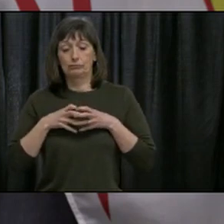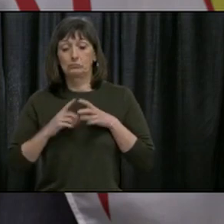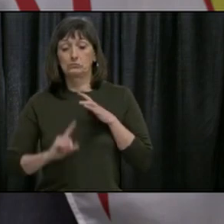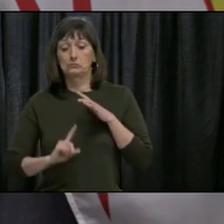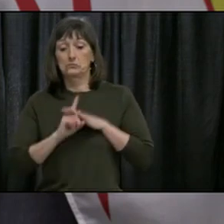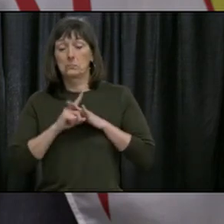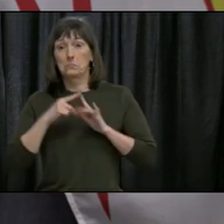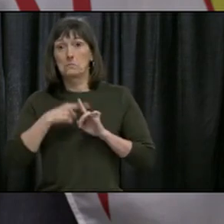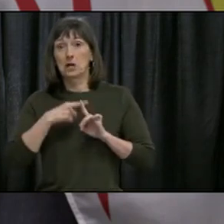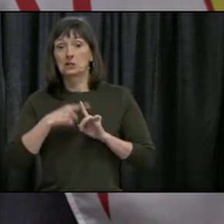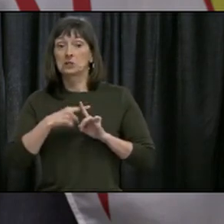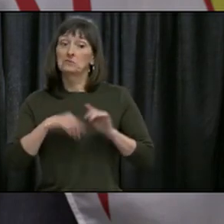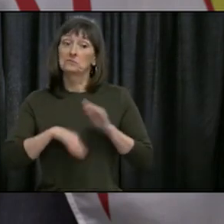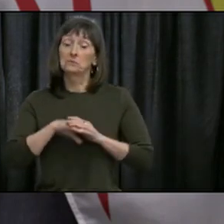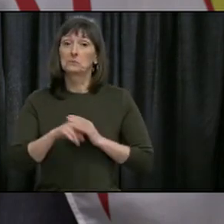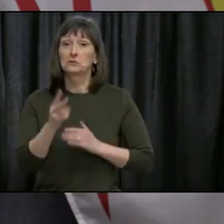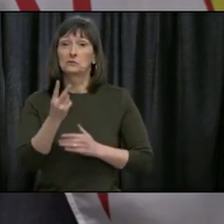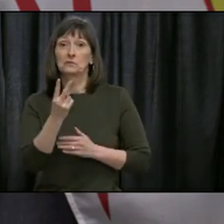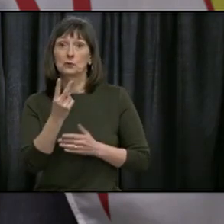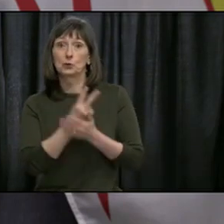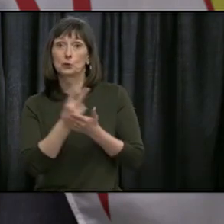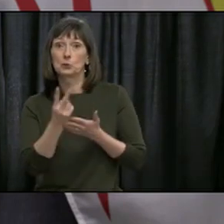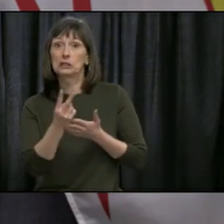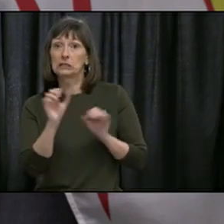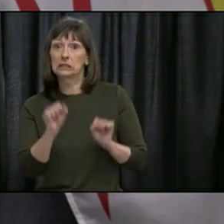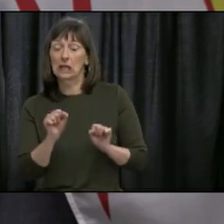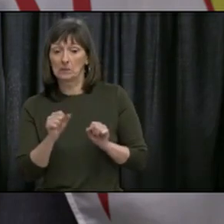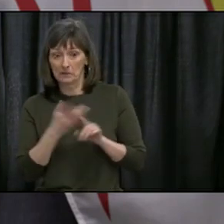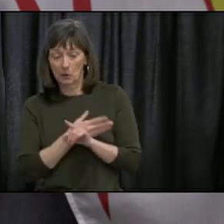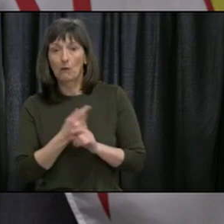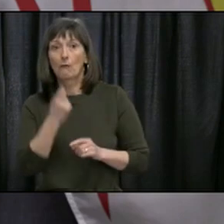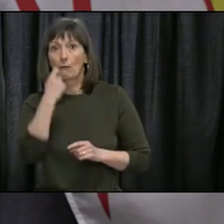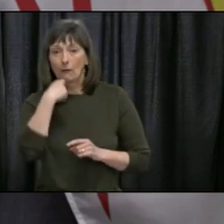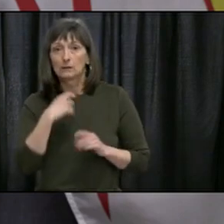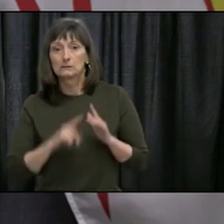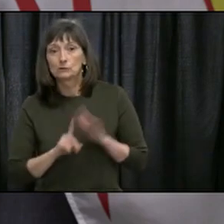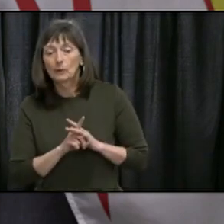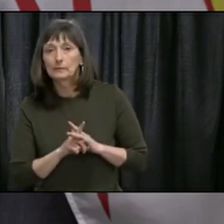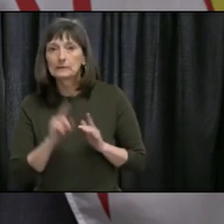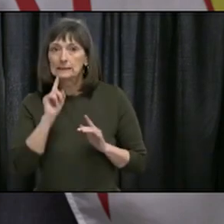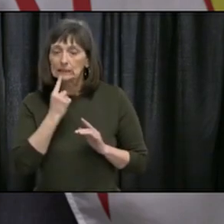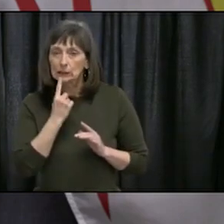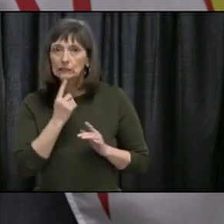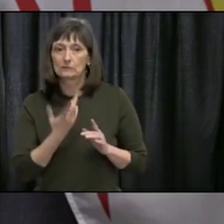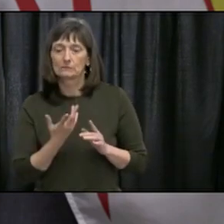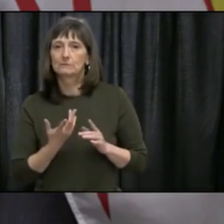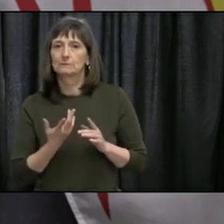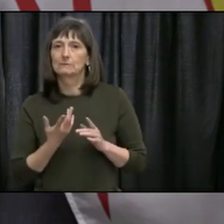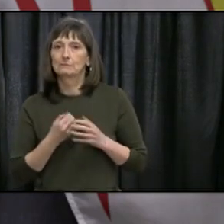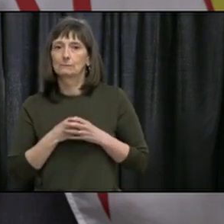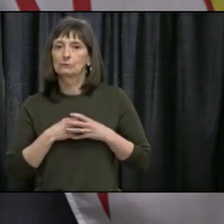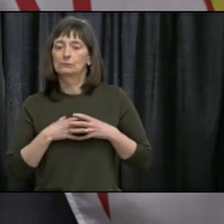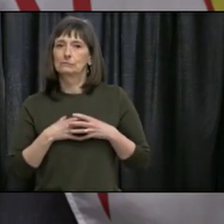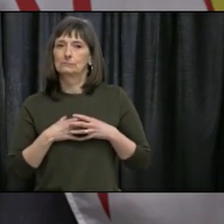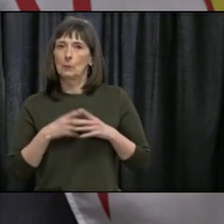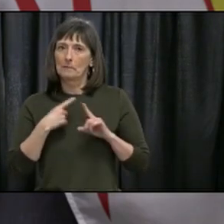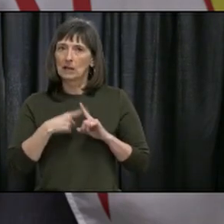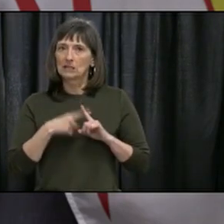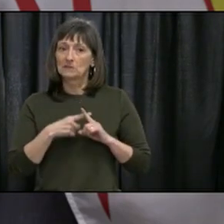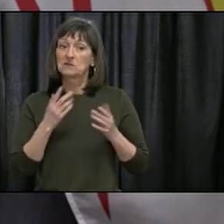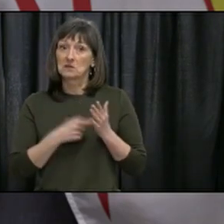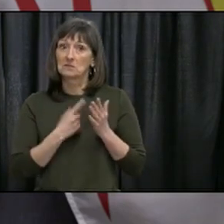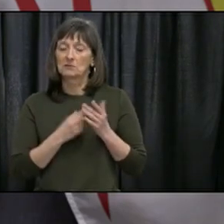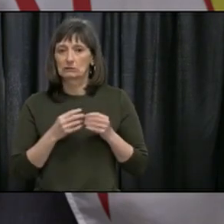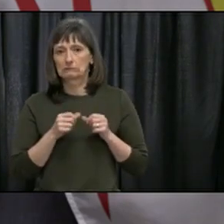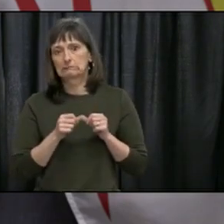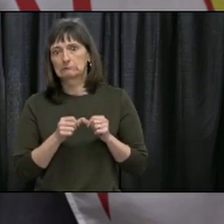Sometimes it can take up to two weeks before we see more severe cases or before we see people who test positive develop severe